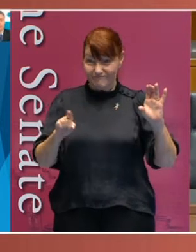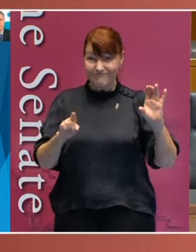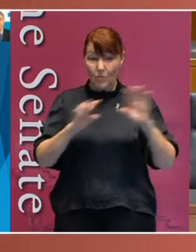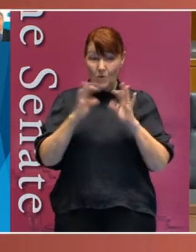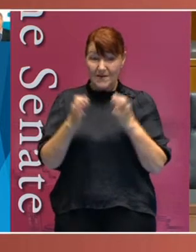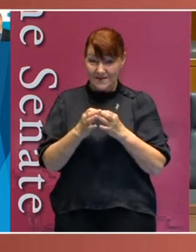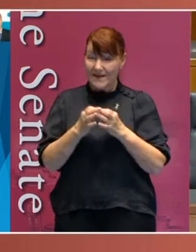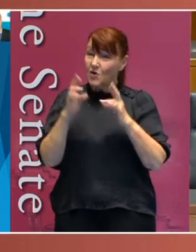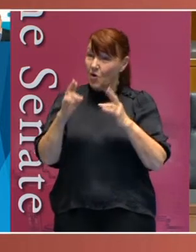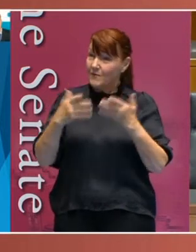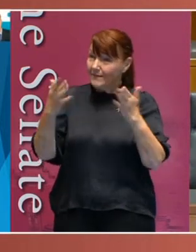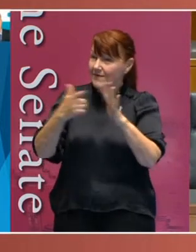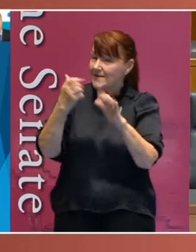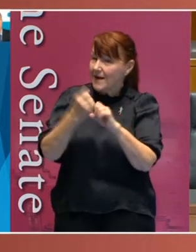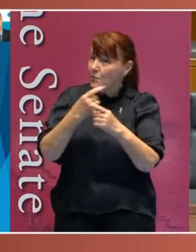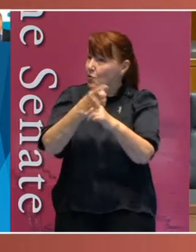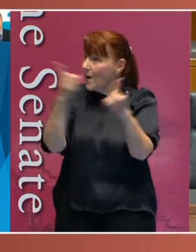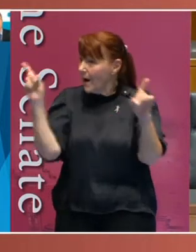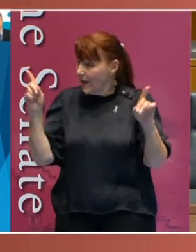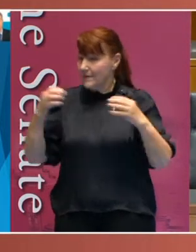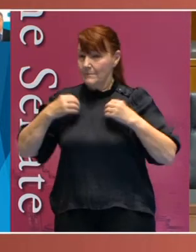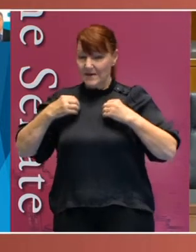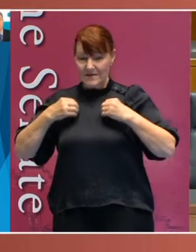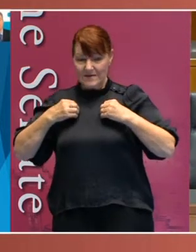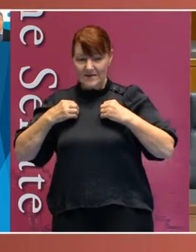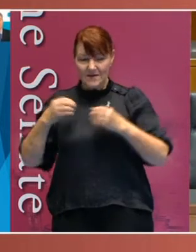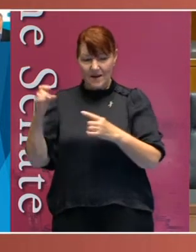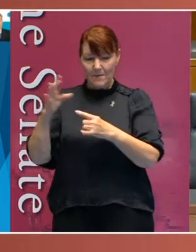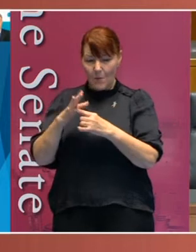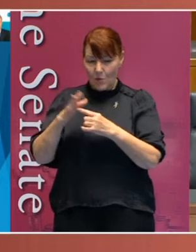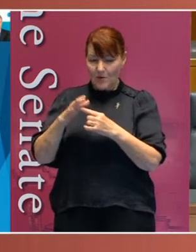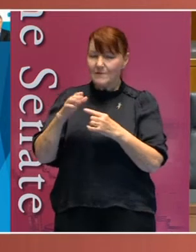to others about the importance of disability issues in the boardroom.